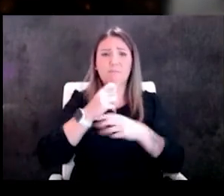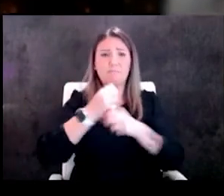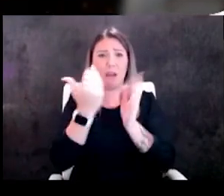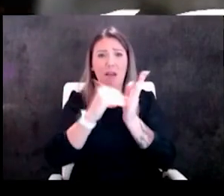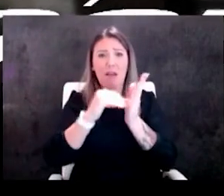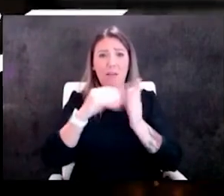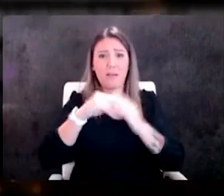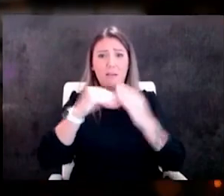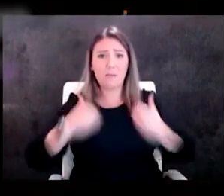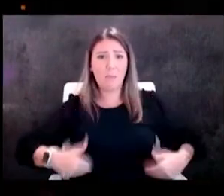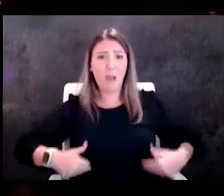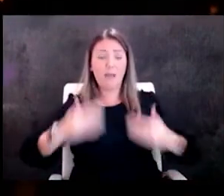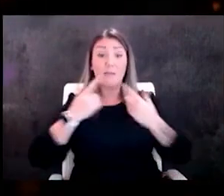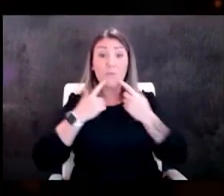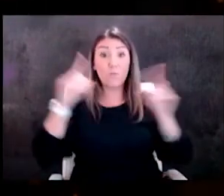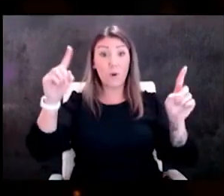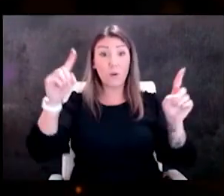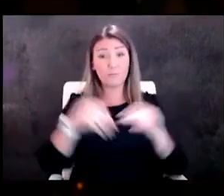worked